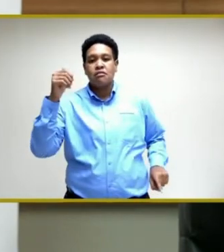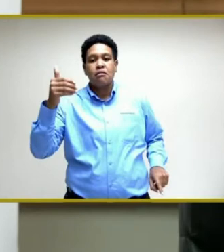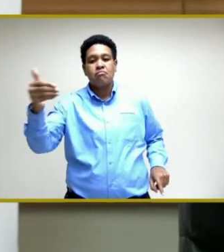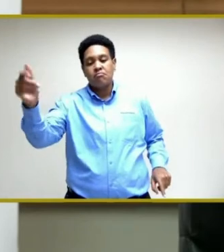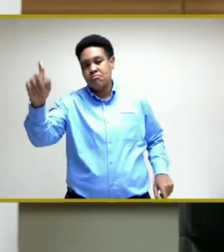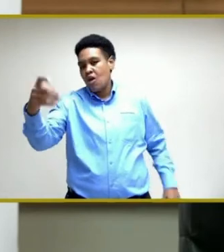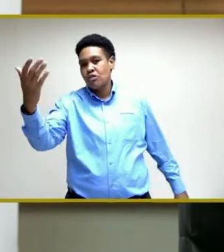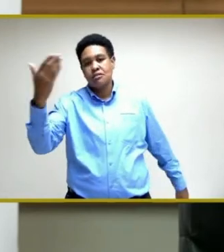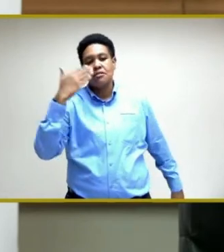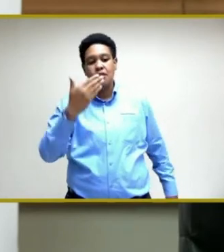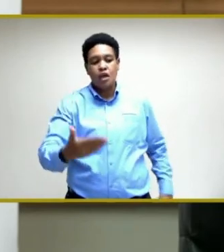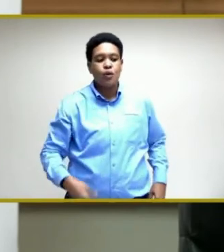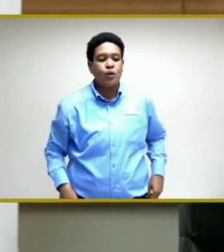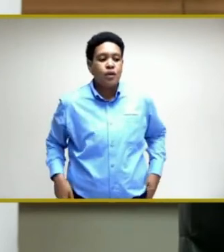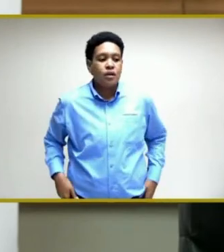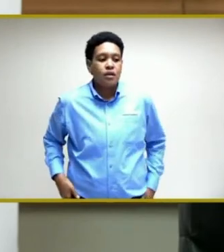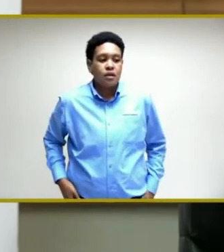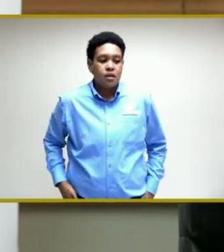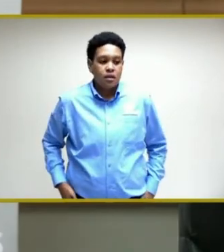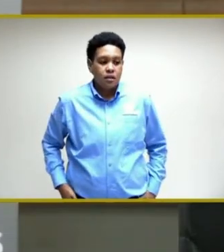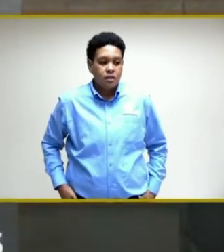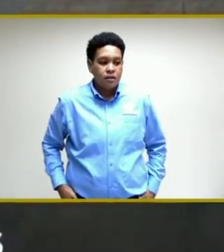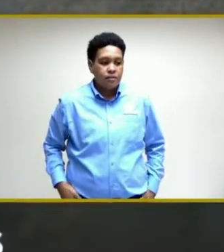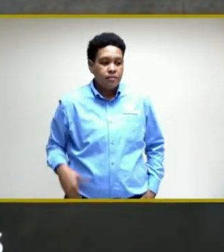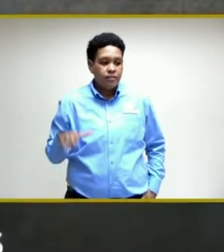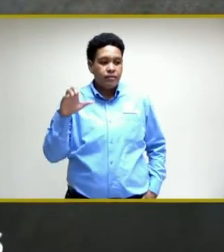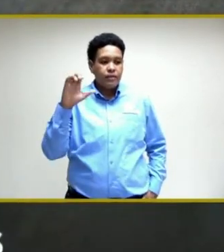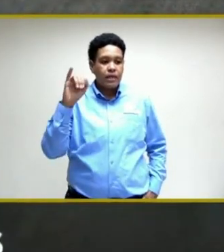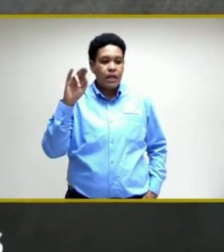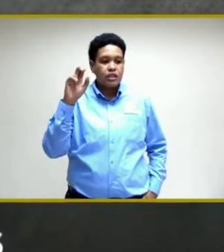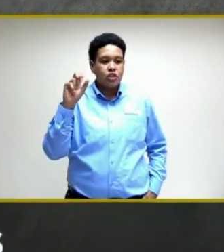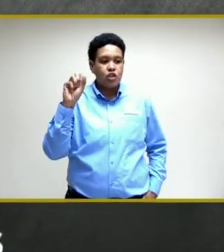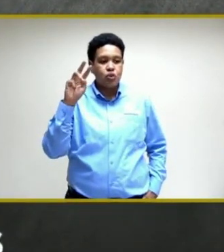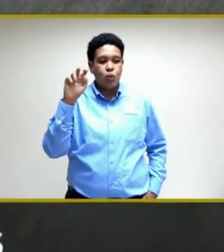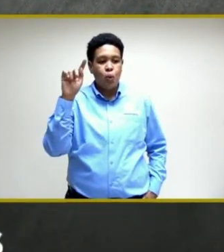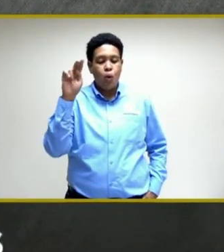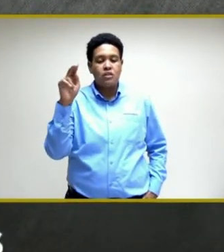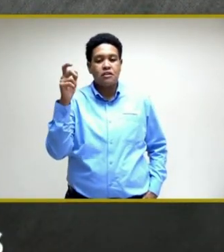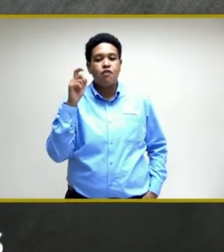you. Thank you very much. We're going go to Cassius Watson from Jamaica Social.